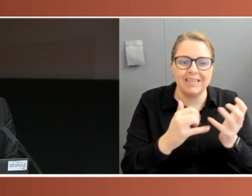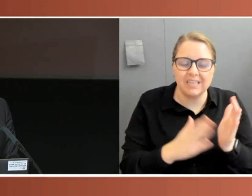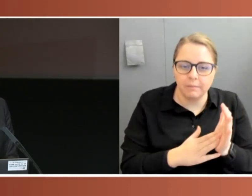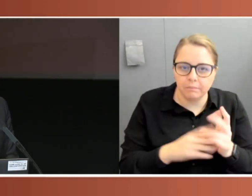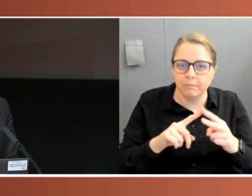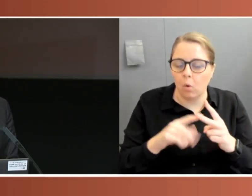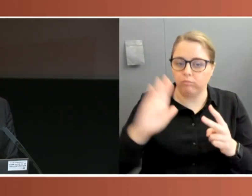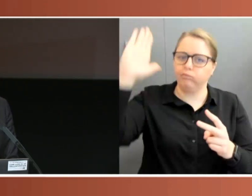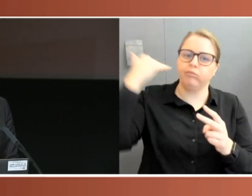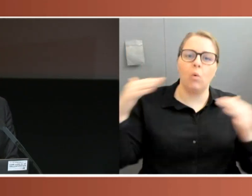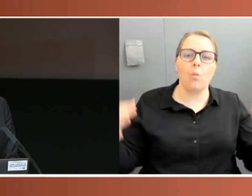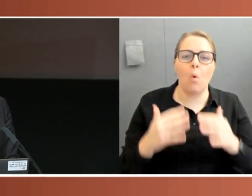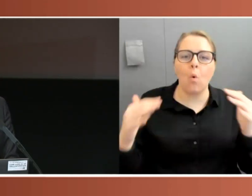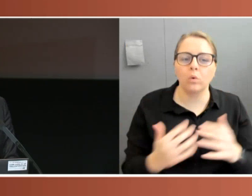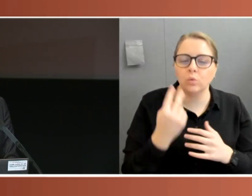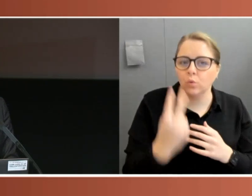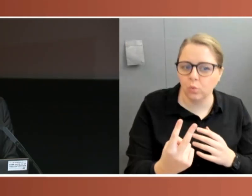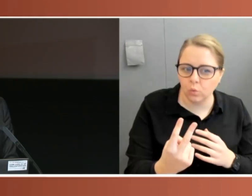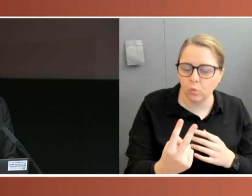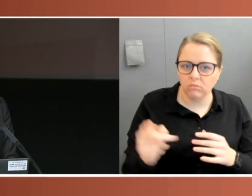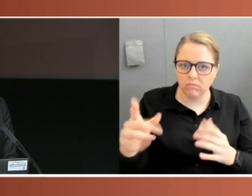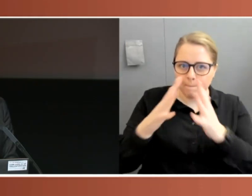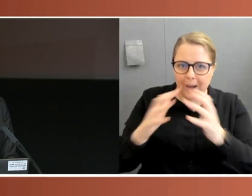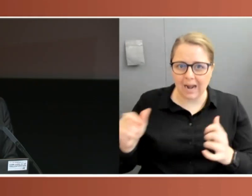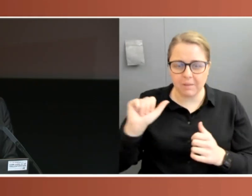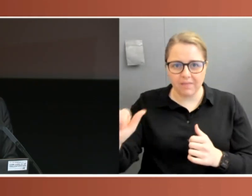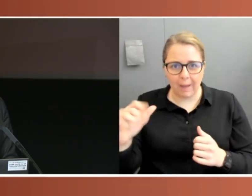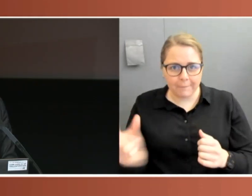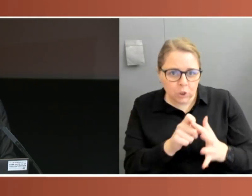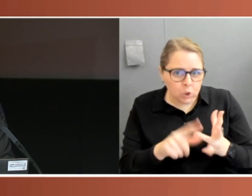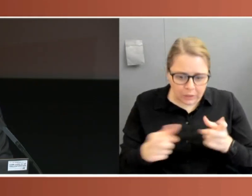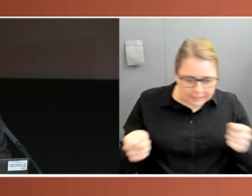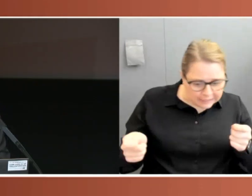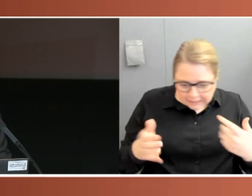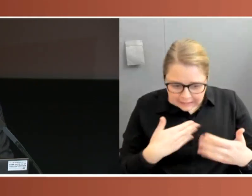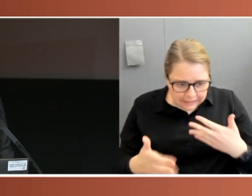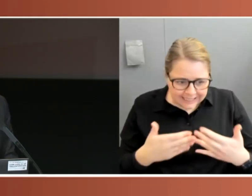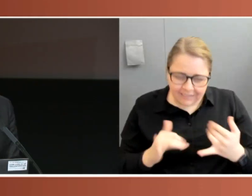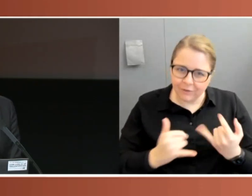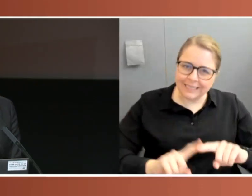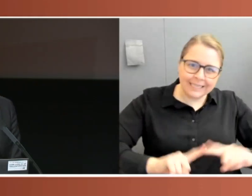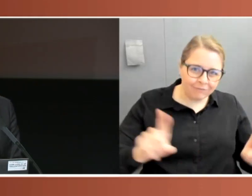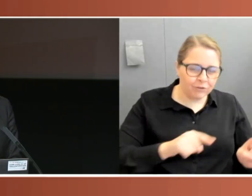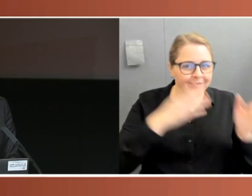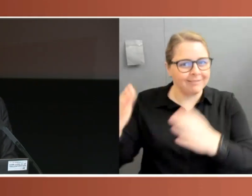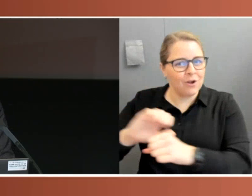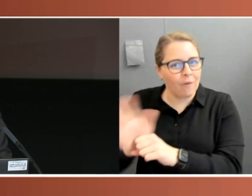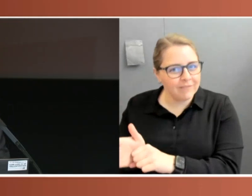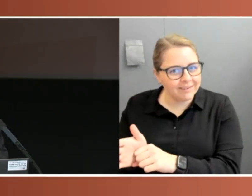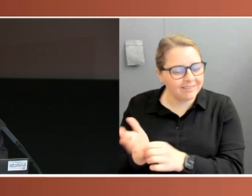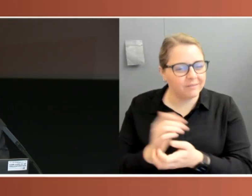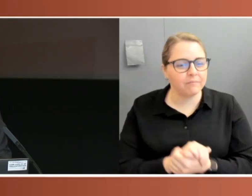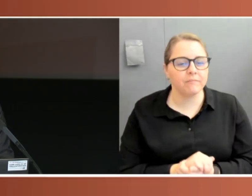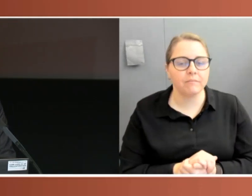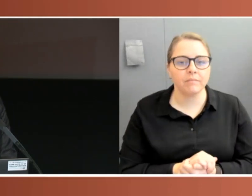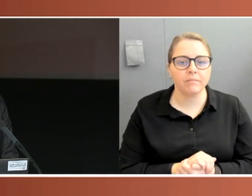the role of parliament is very different than during a public health emergency. In the former, where Australia's national security is threatened,